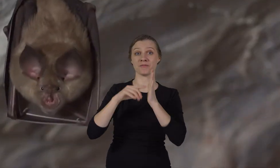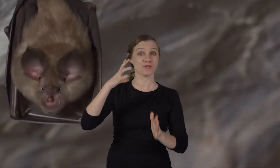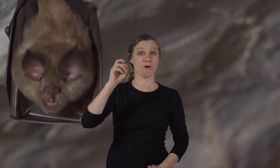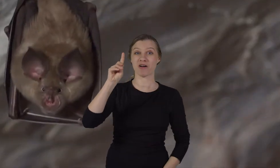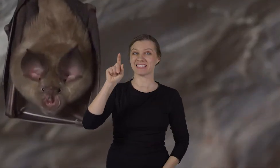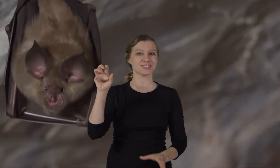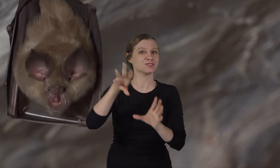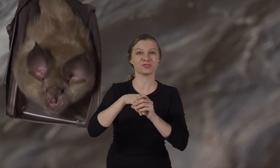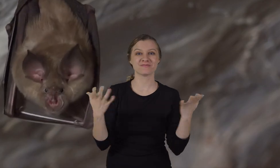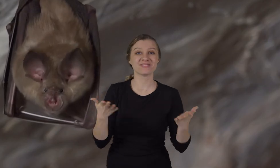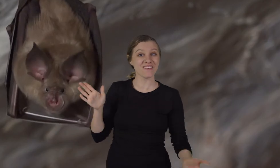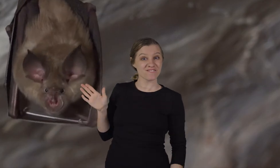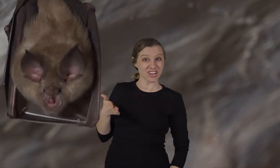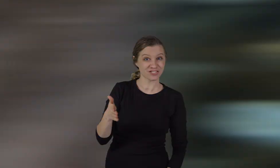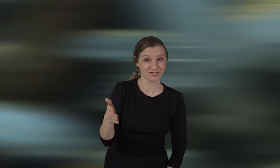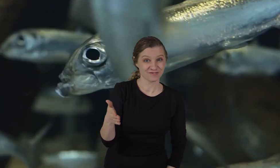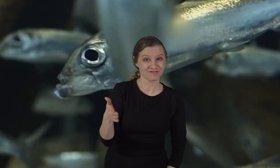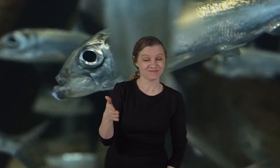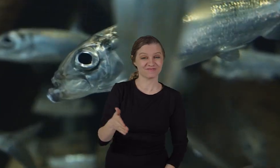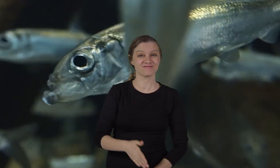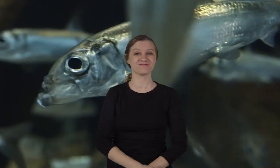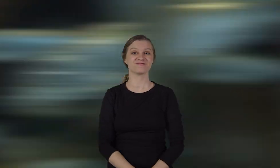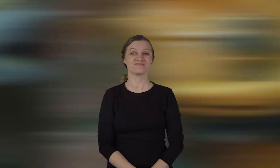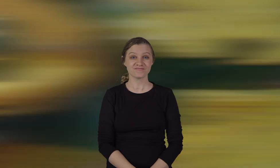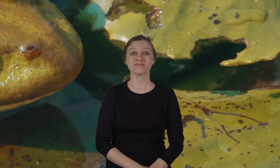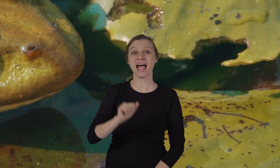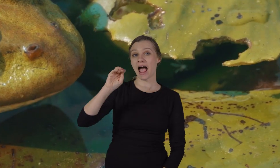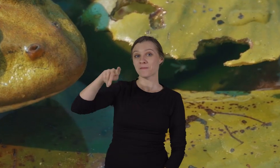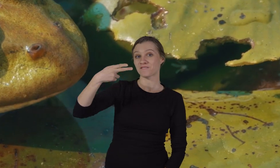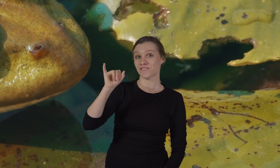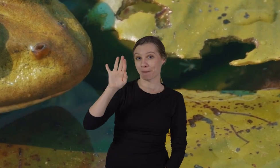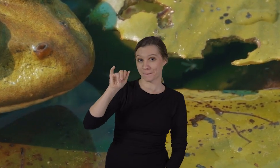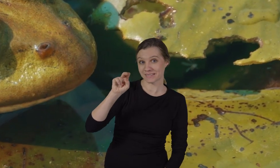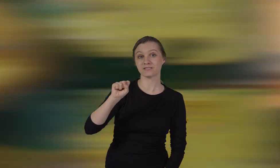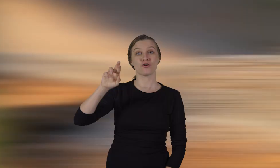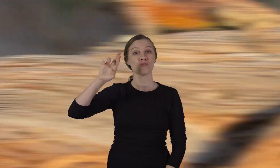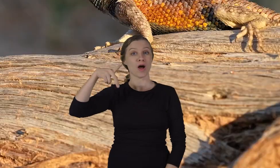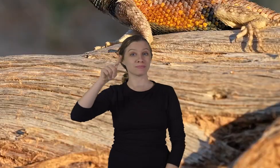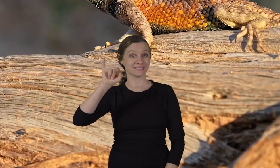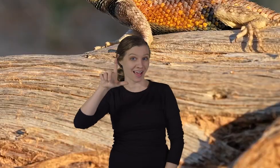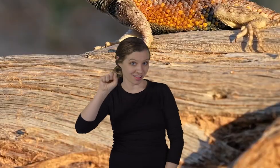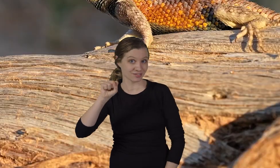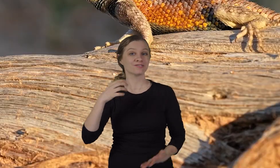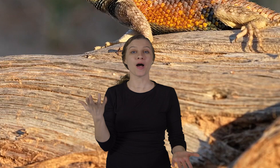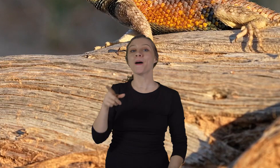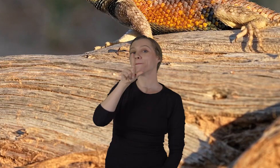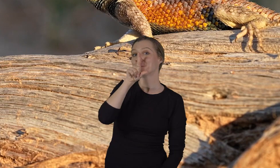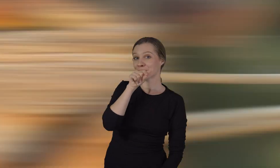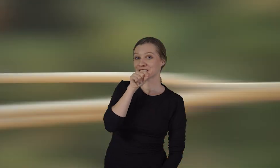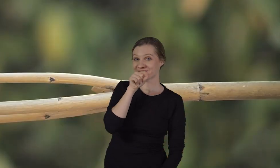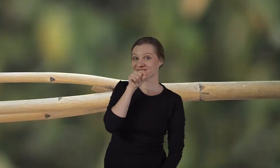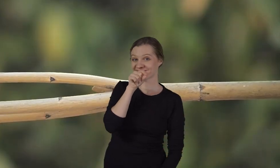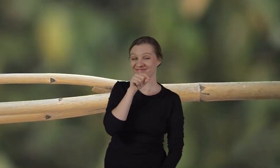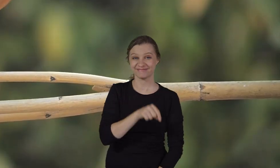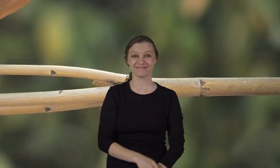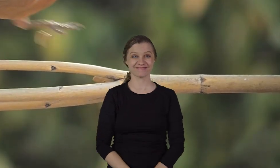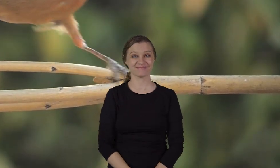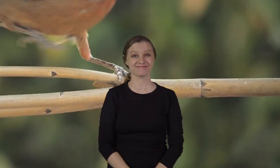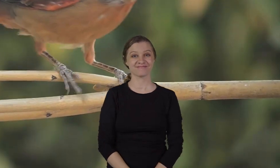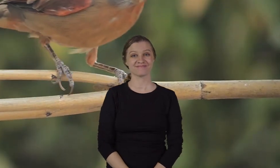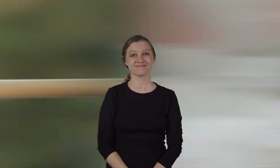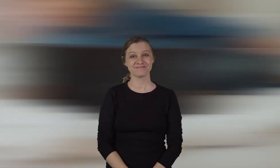examples of Chordates include fish, amphibians, reptiles, birds,